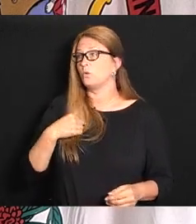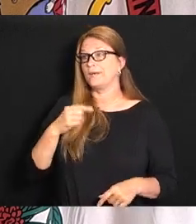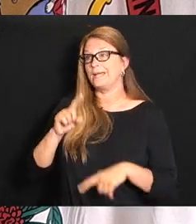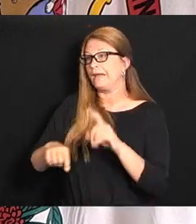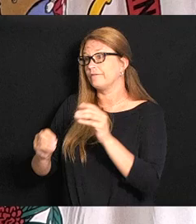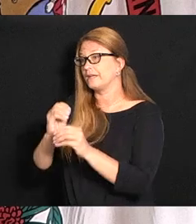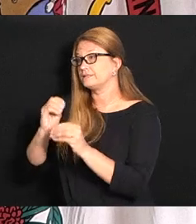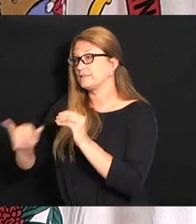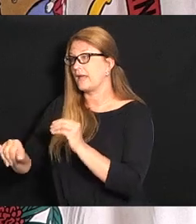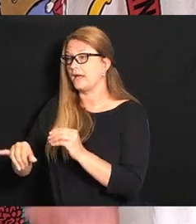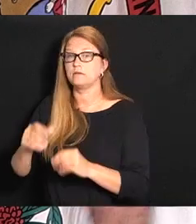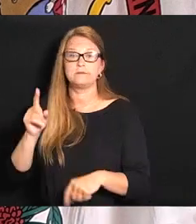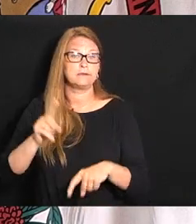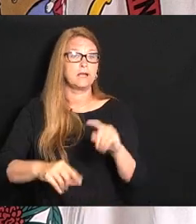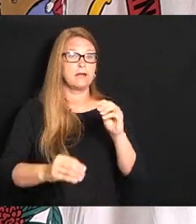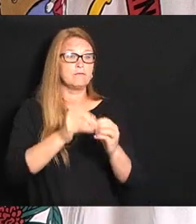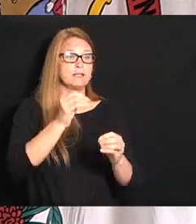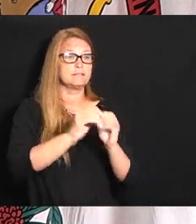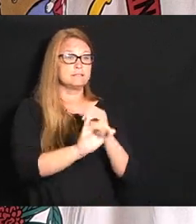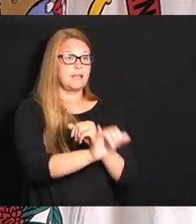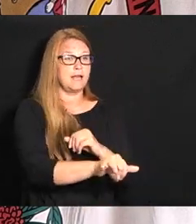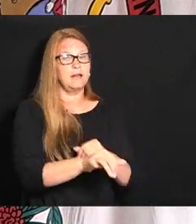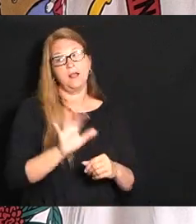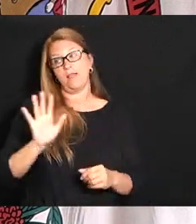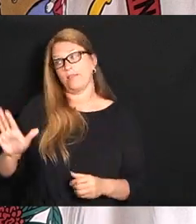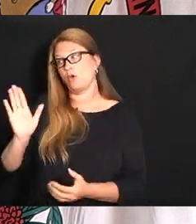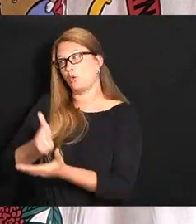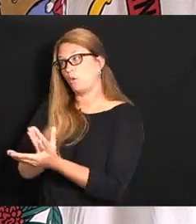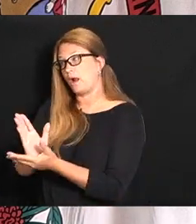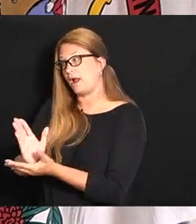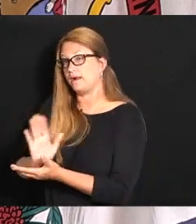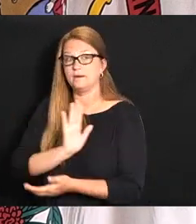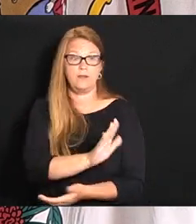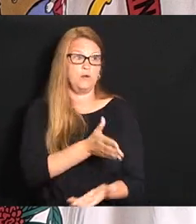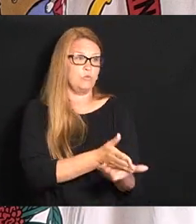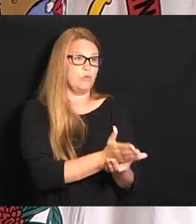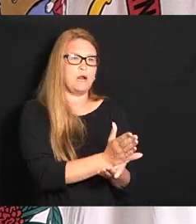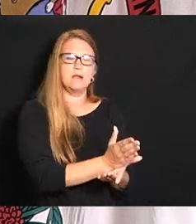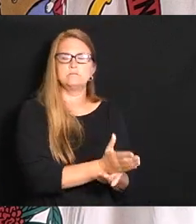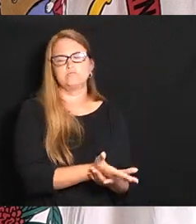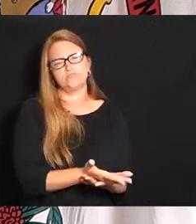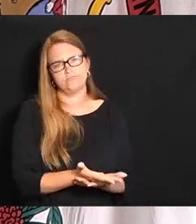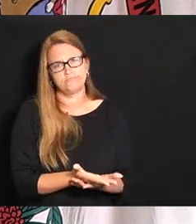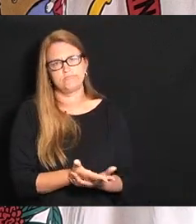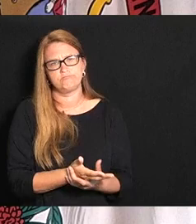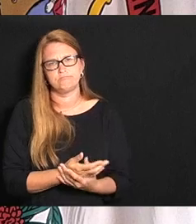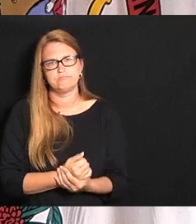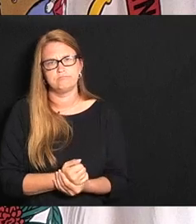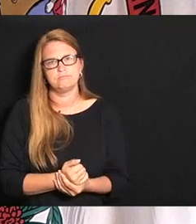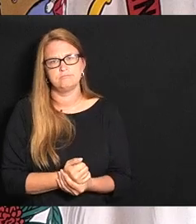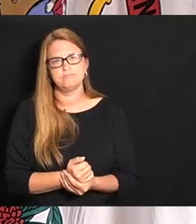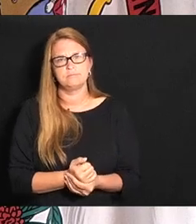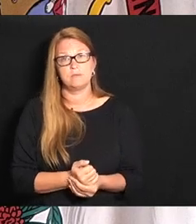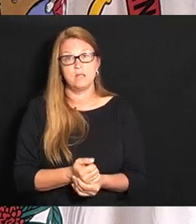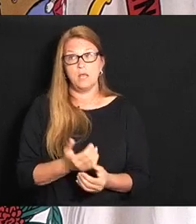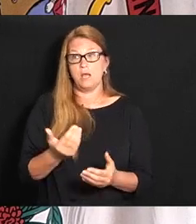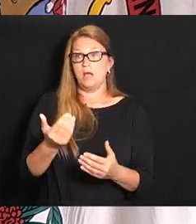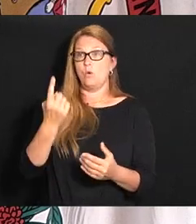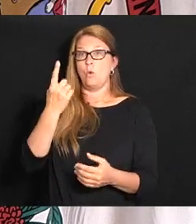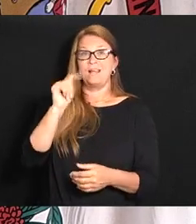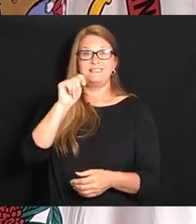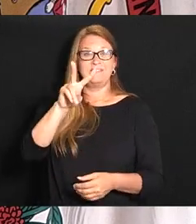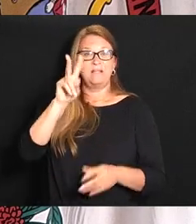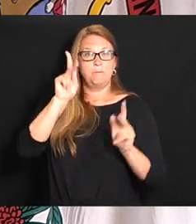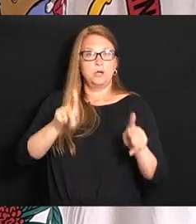that that's these people's rights to do this and everything before you know it one of the broadcasters on TV said